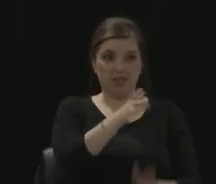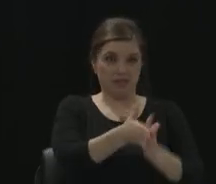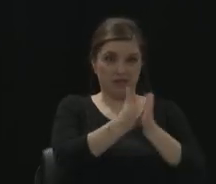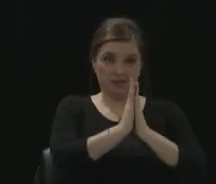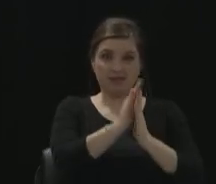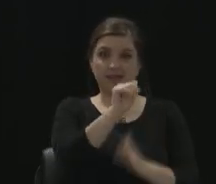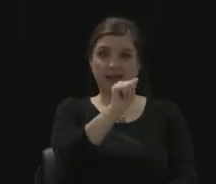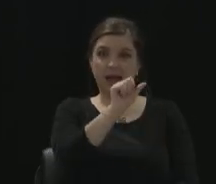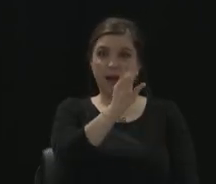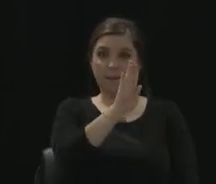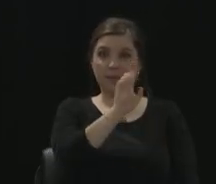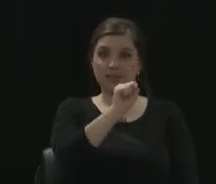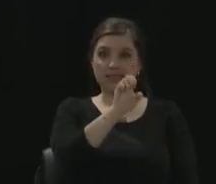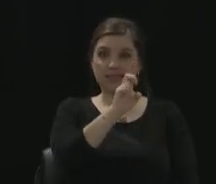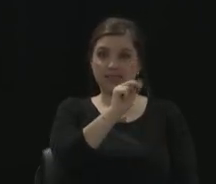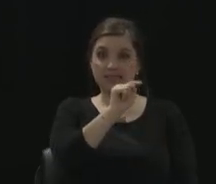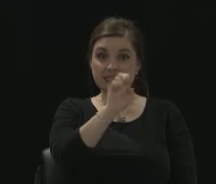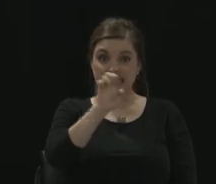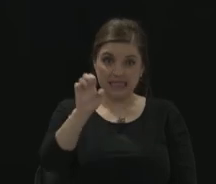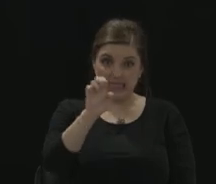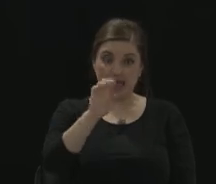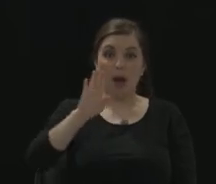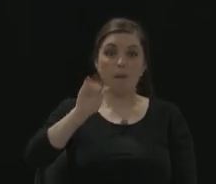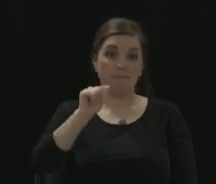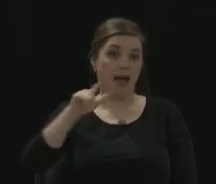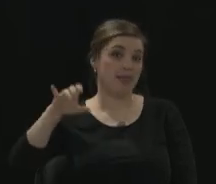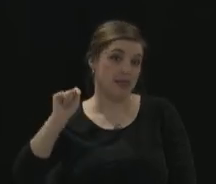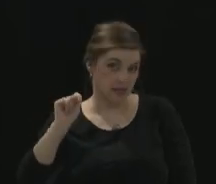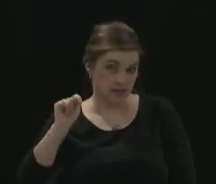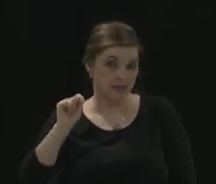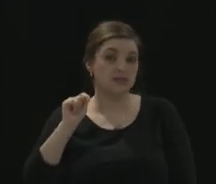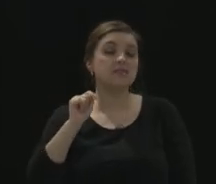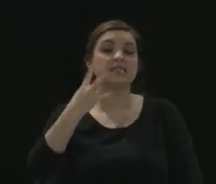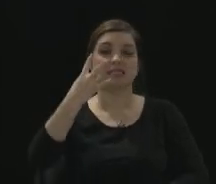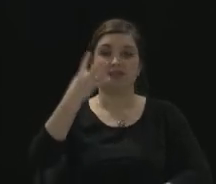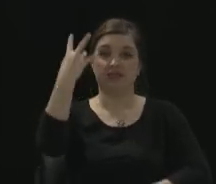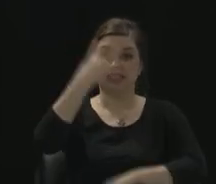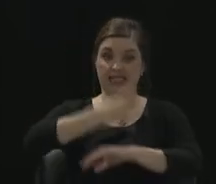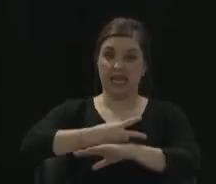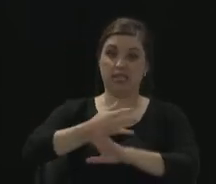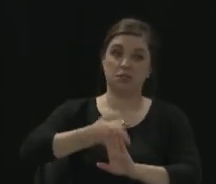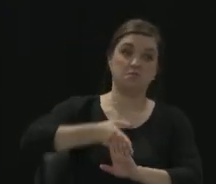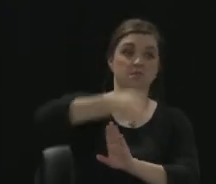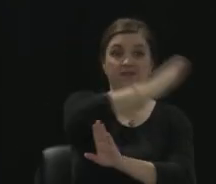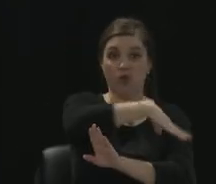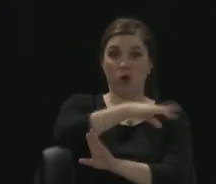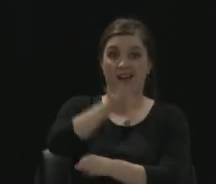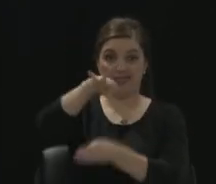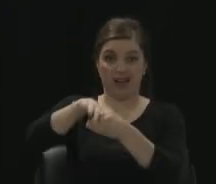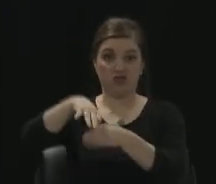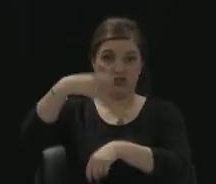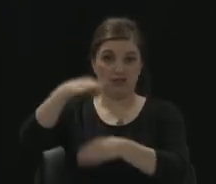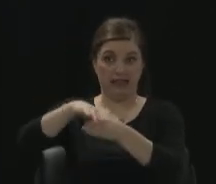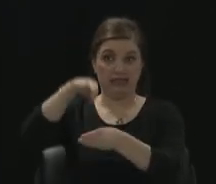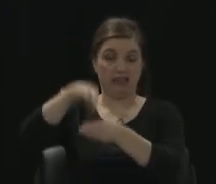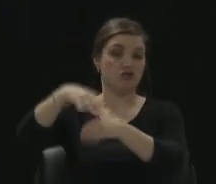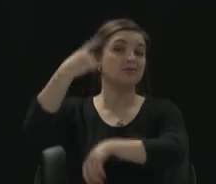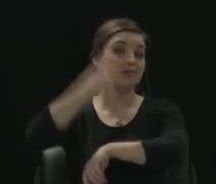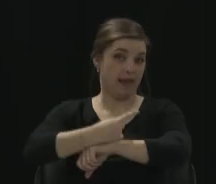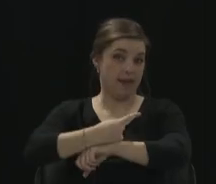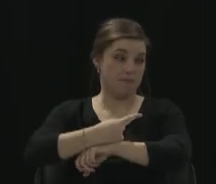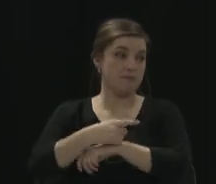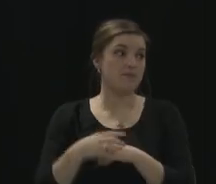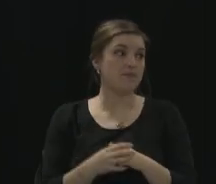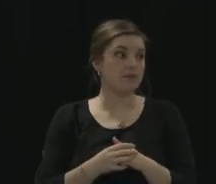seven days prior to the election day. Okay. And there was a real reason behind that